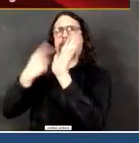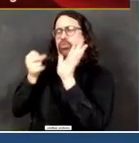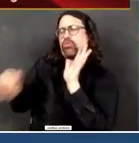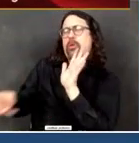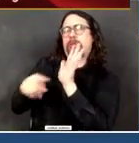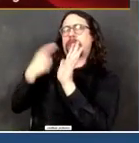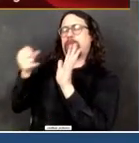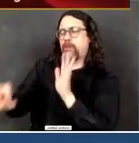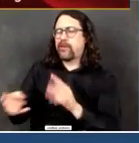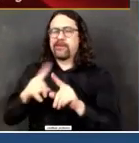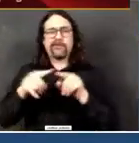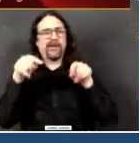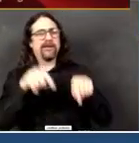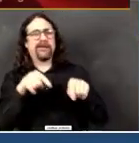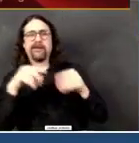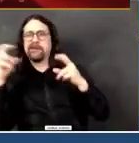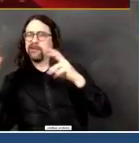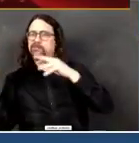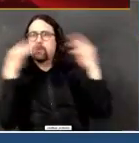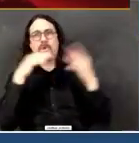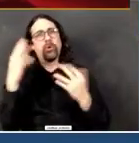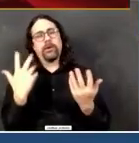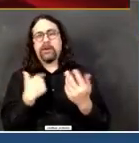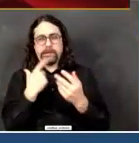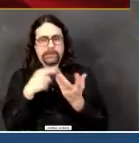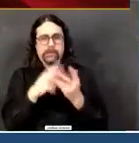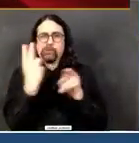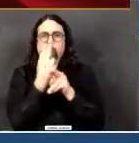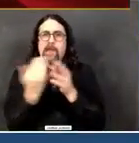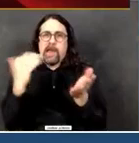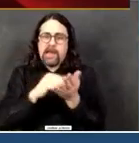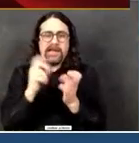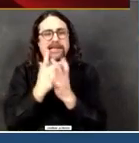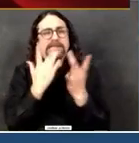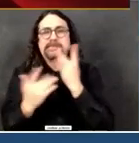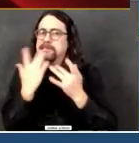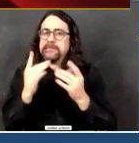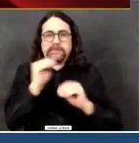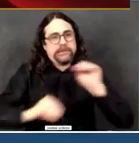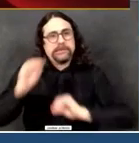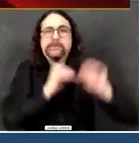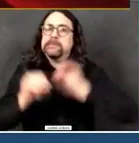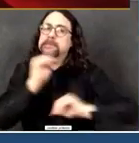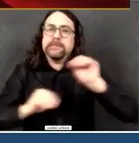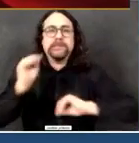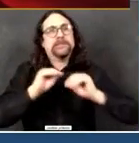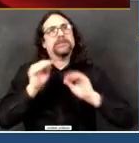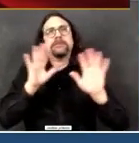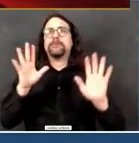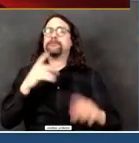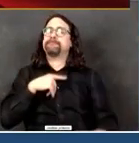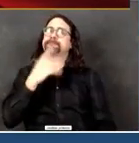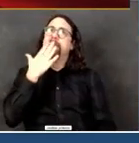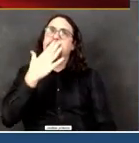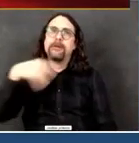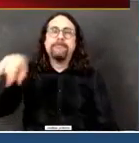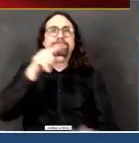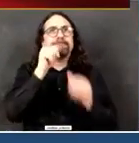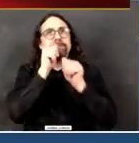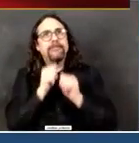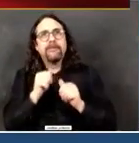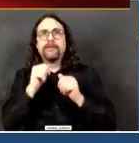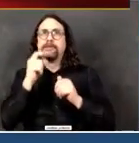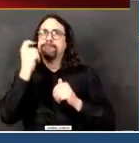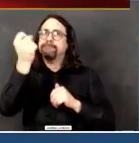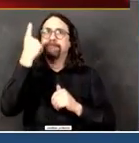our CDC says and our health department says is acceptable, but not the one we would use in peacetime. Based on that